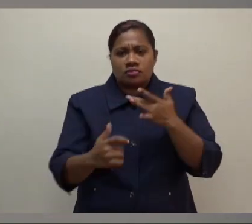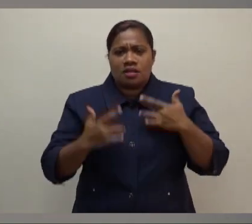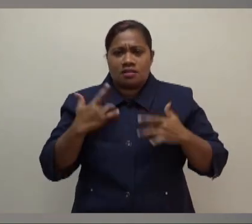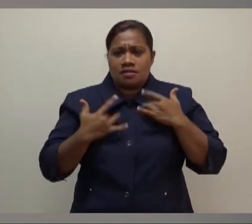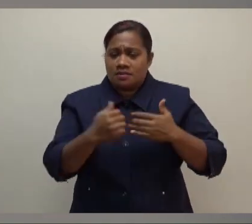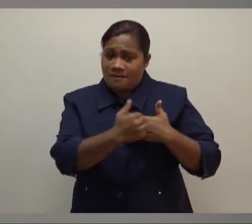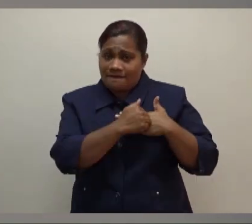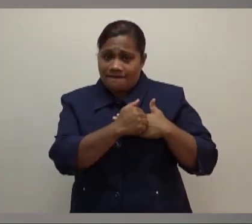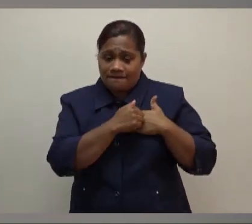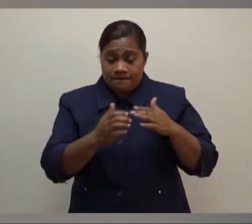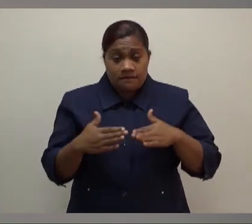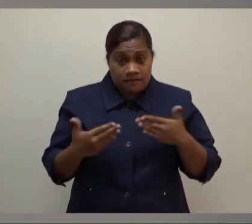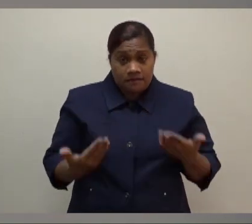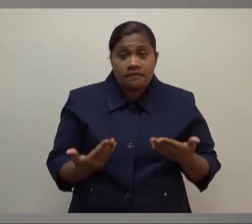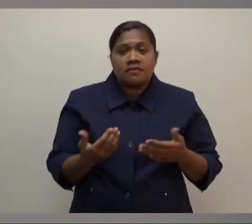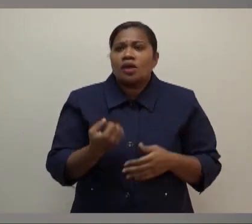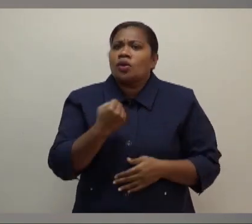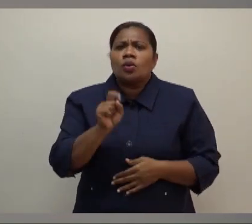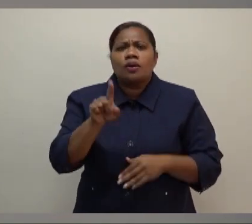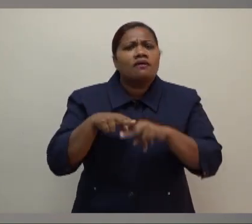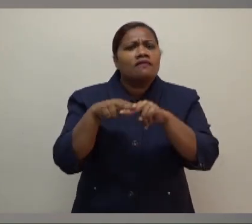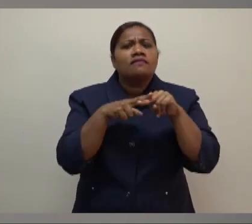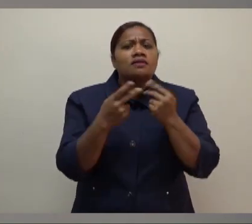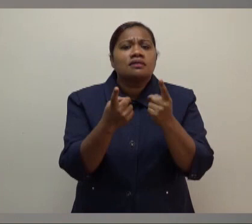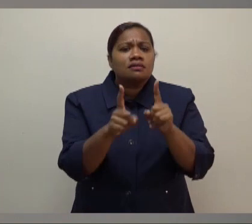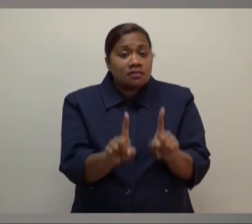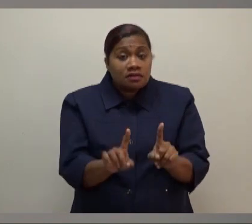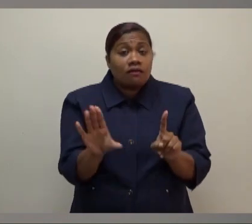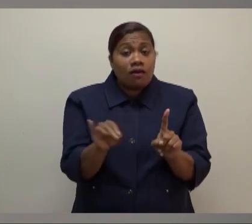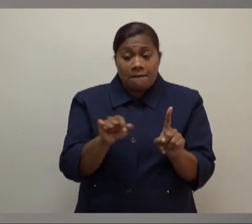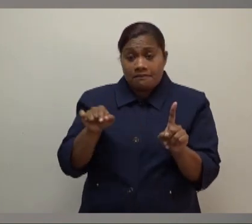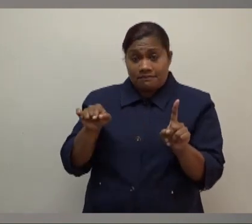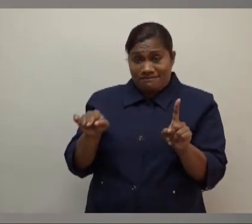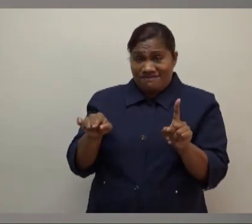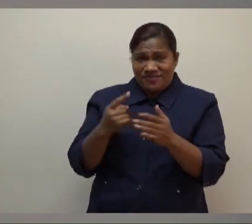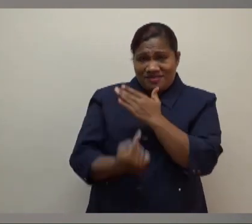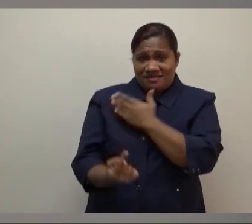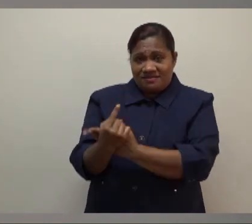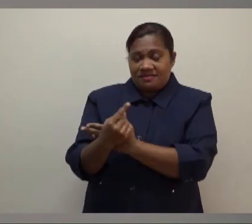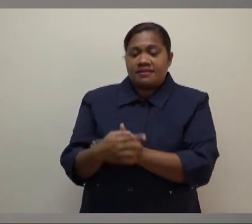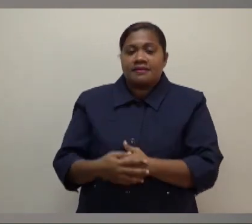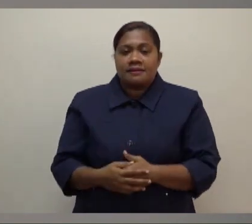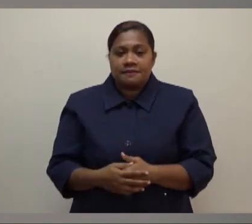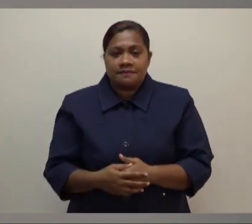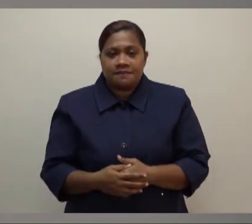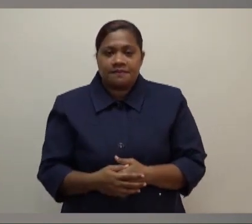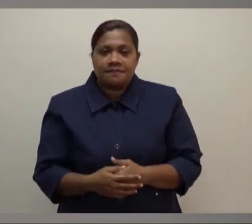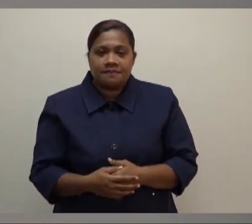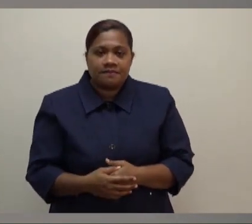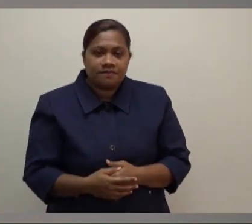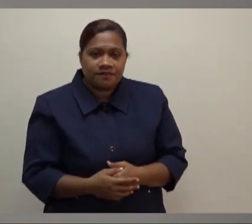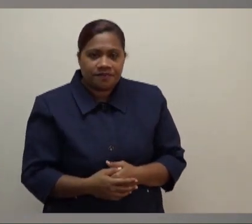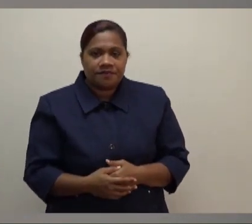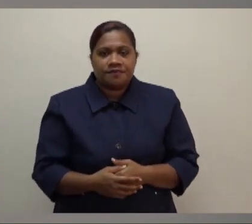to date, we know that nobody in Fiji has died from any of these inundation of waters. Which agency is leading